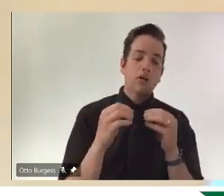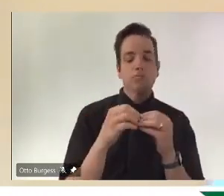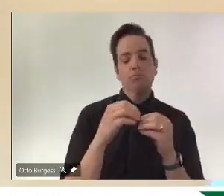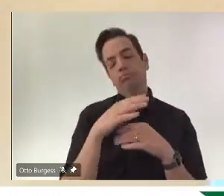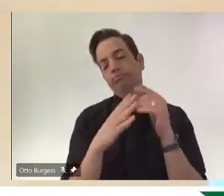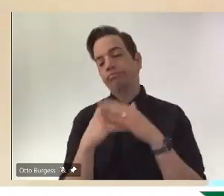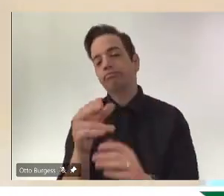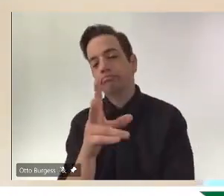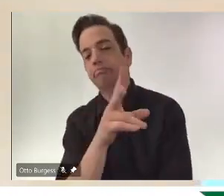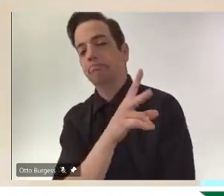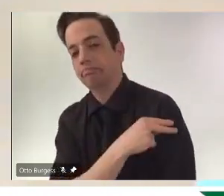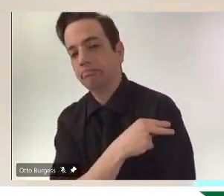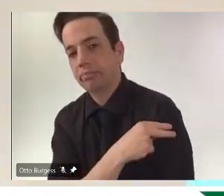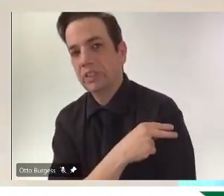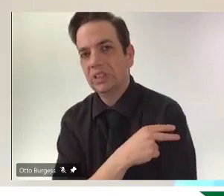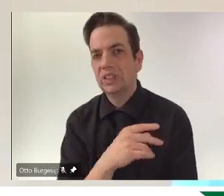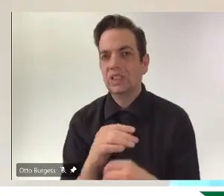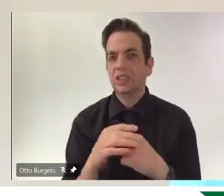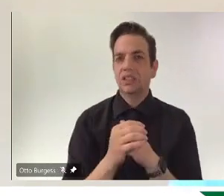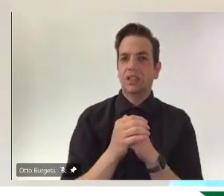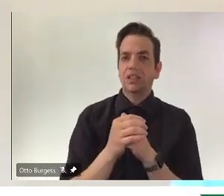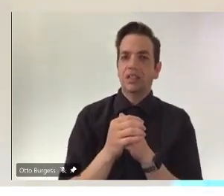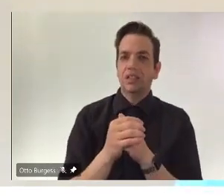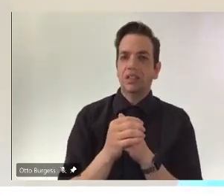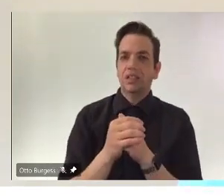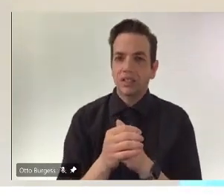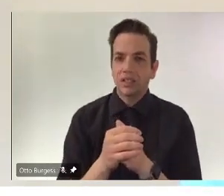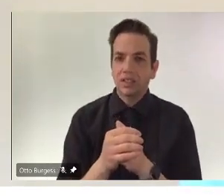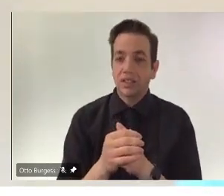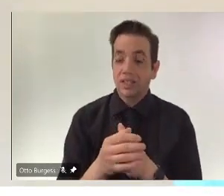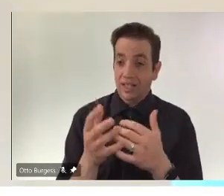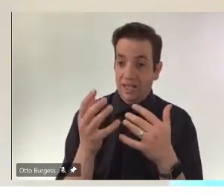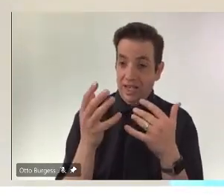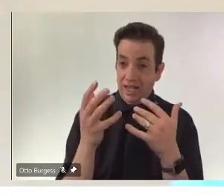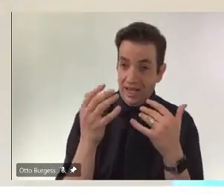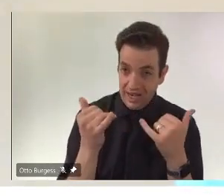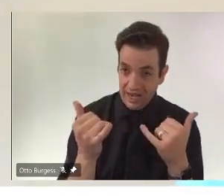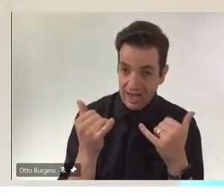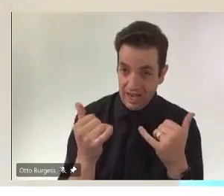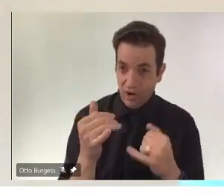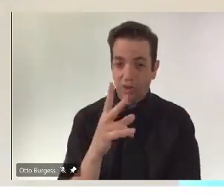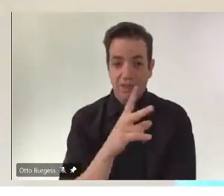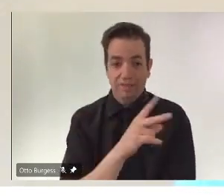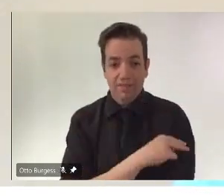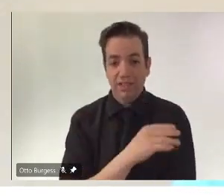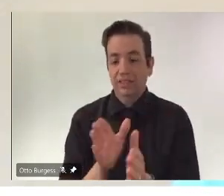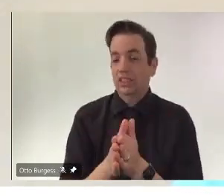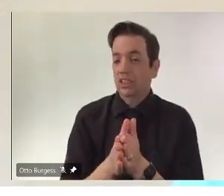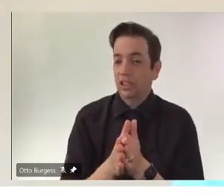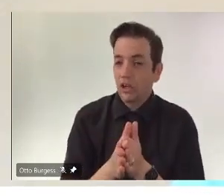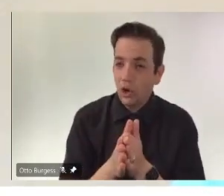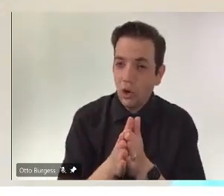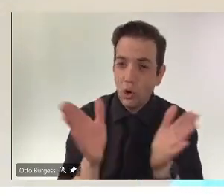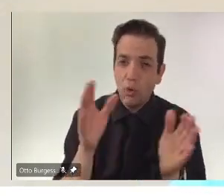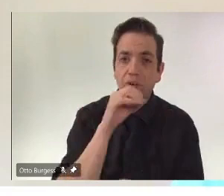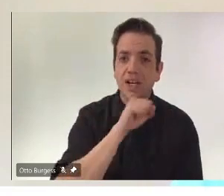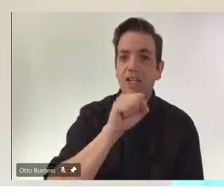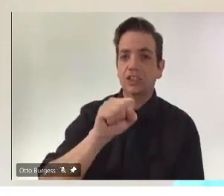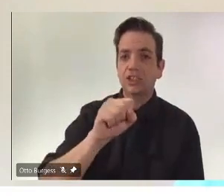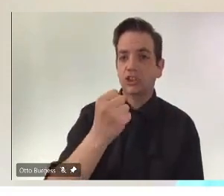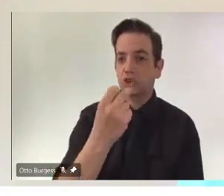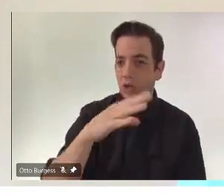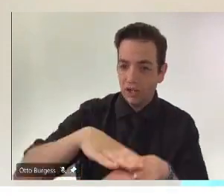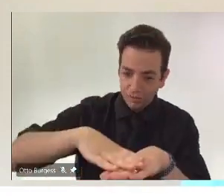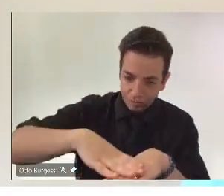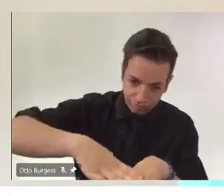you're eligible, you're always eligible. Even now that vaccine is open to 12 and older people in their 30s, 40s, 50s still are